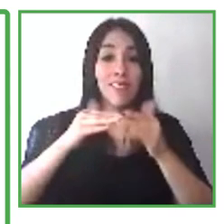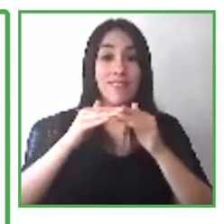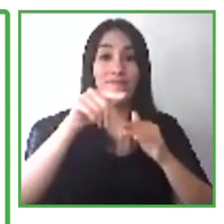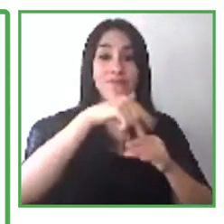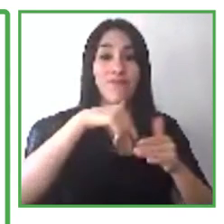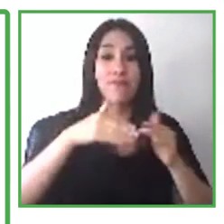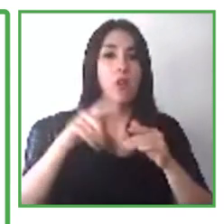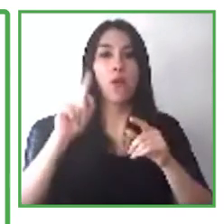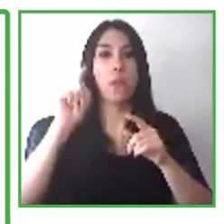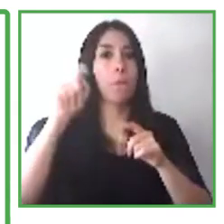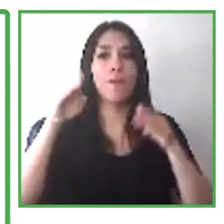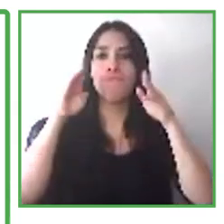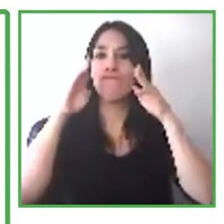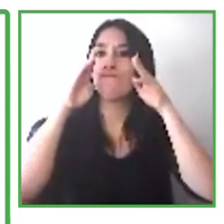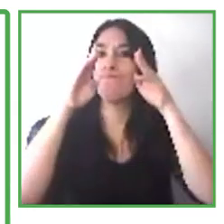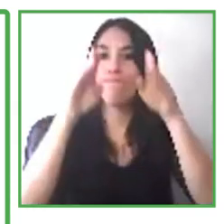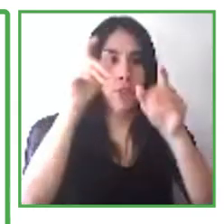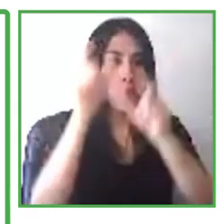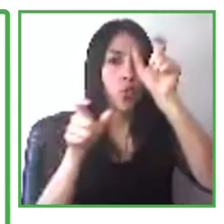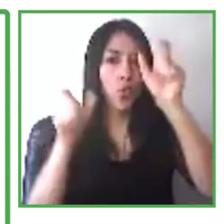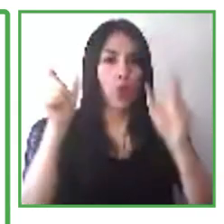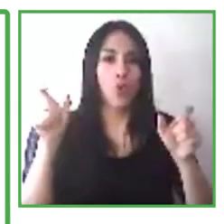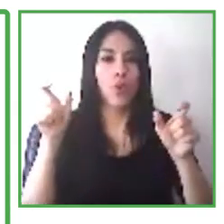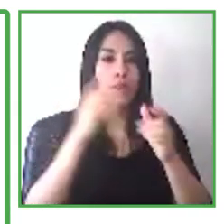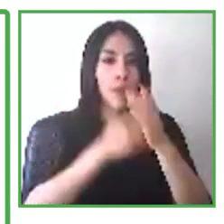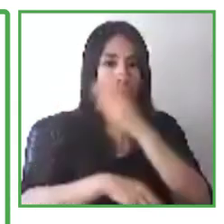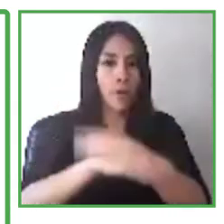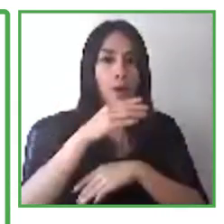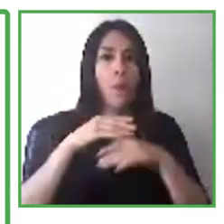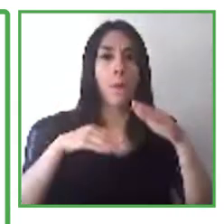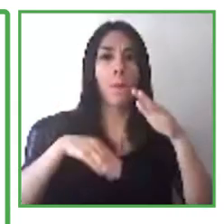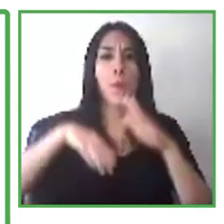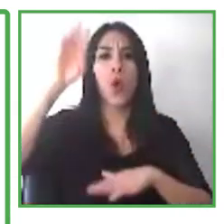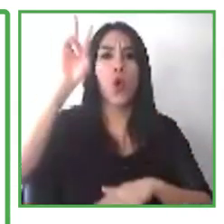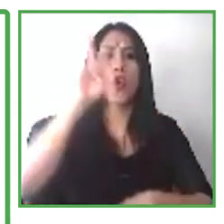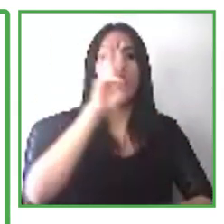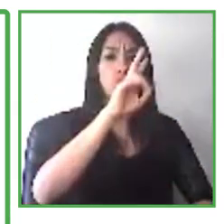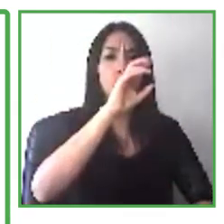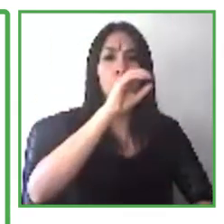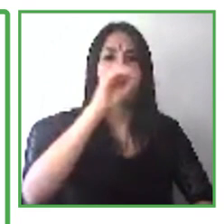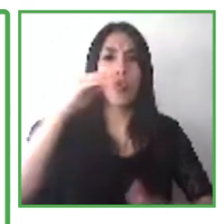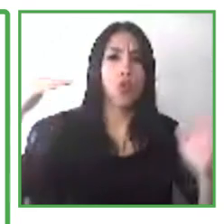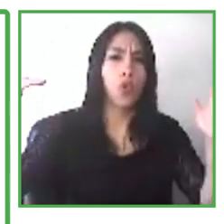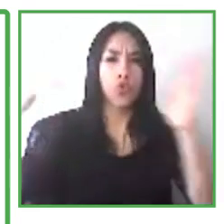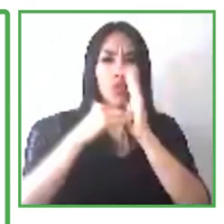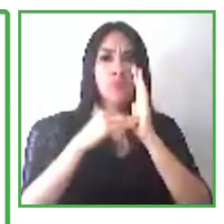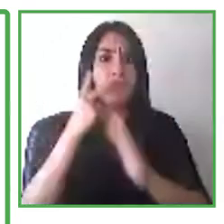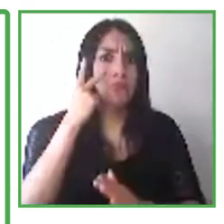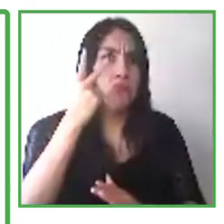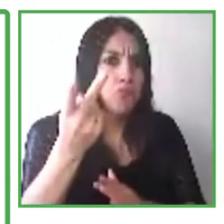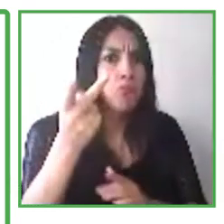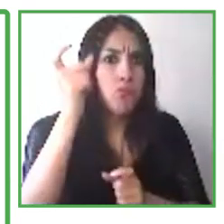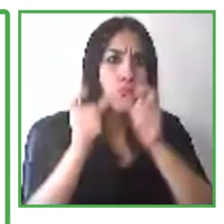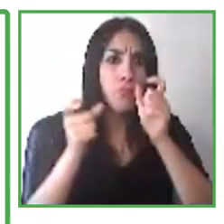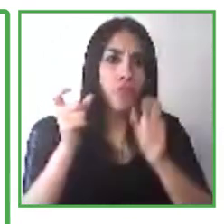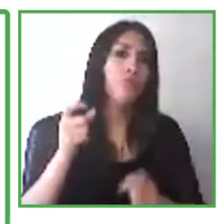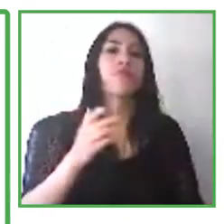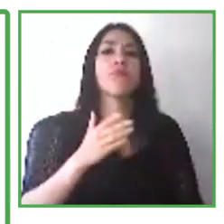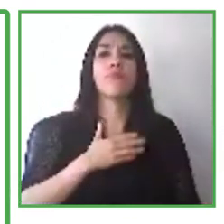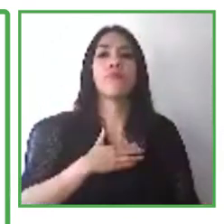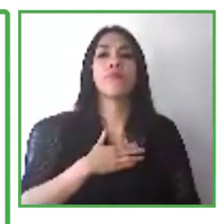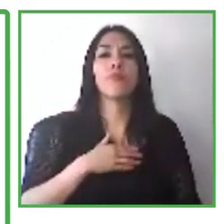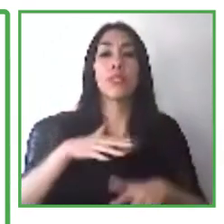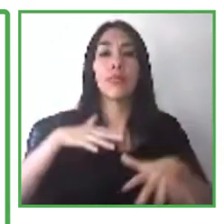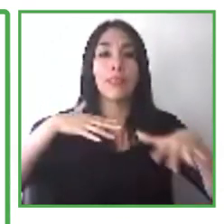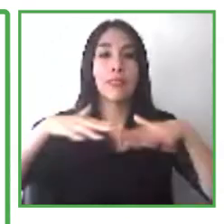So the access to these centers where you promote our project, we have benefited about 1,100